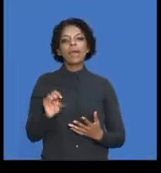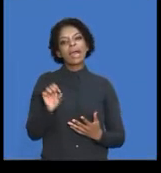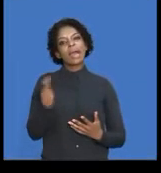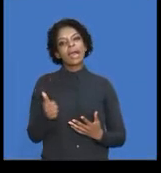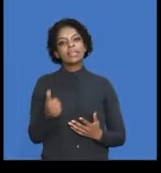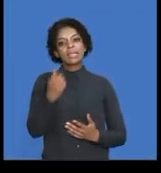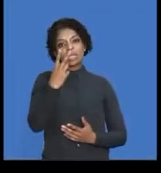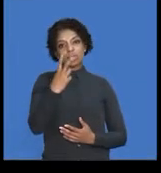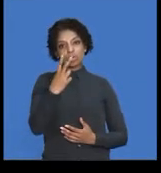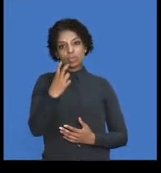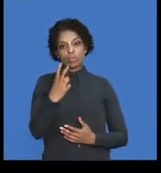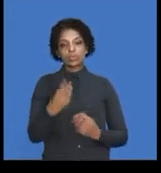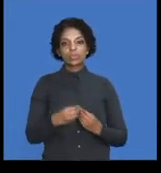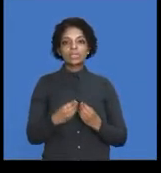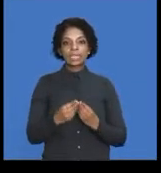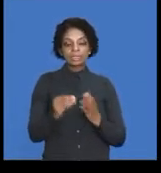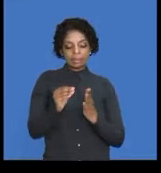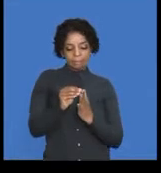the other two components.